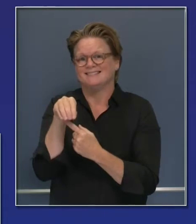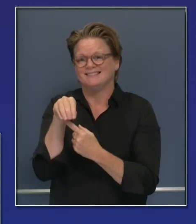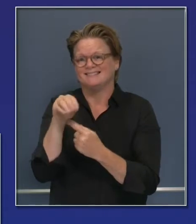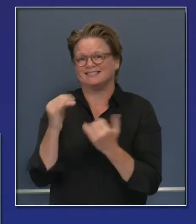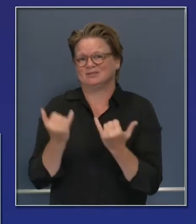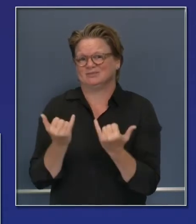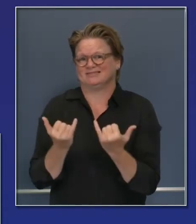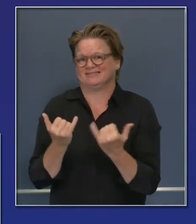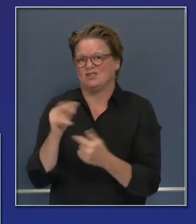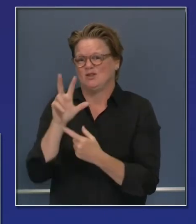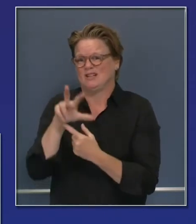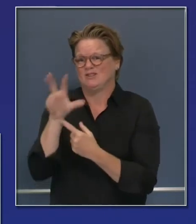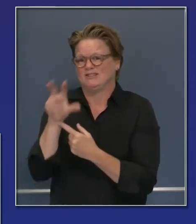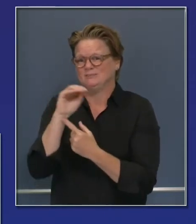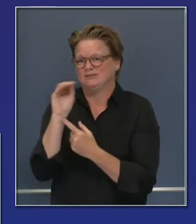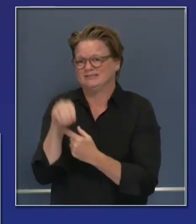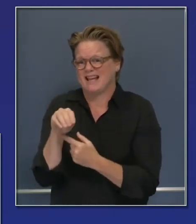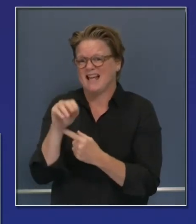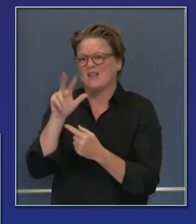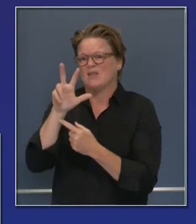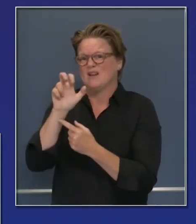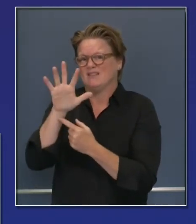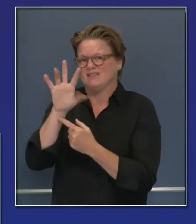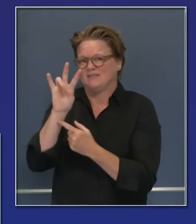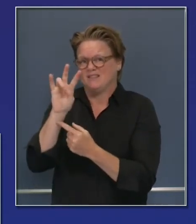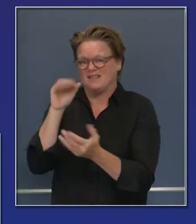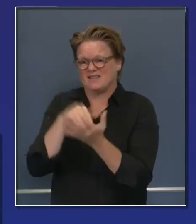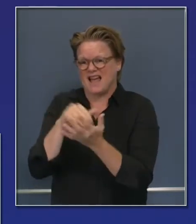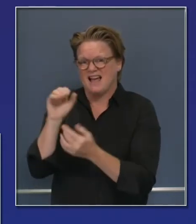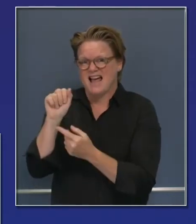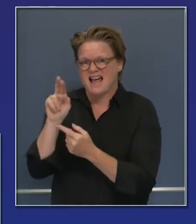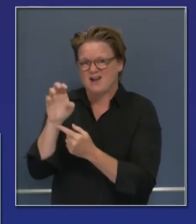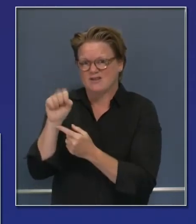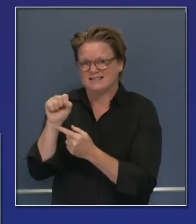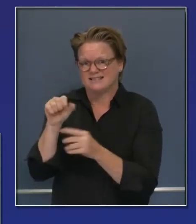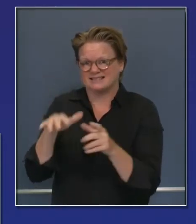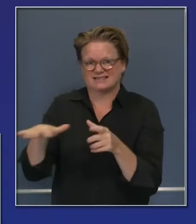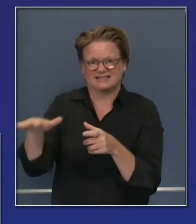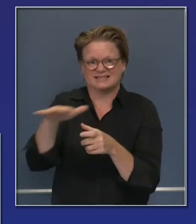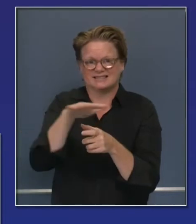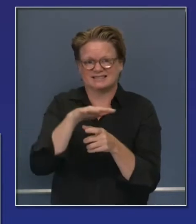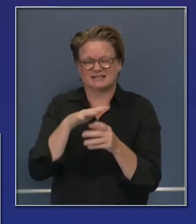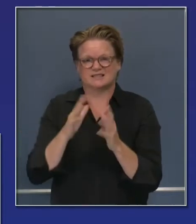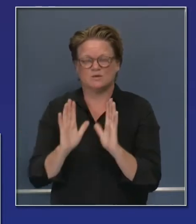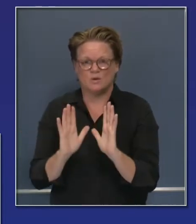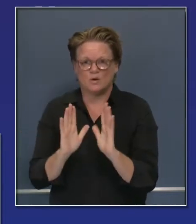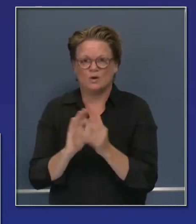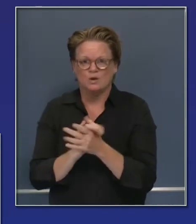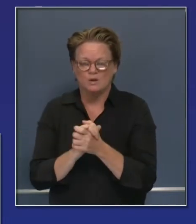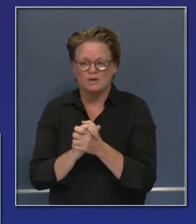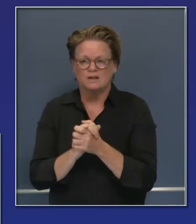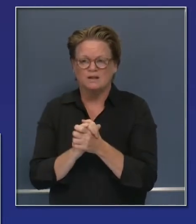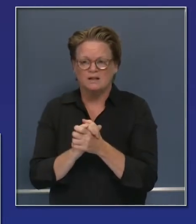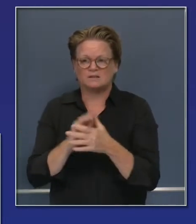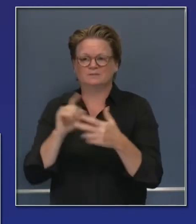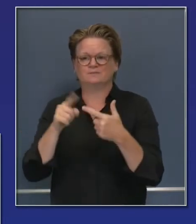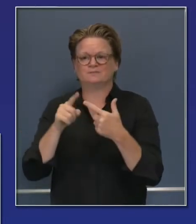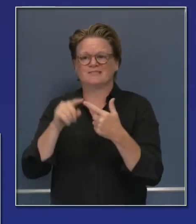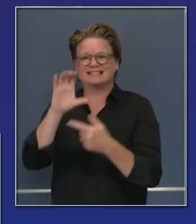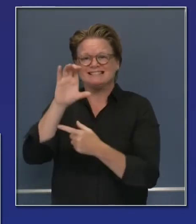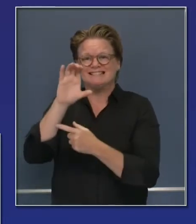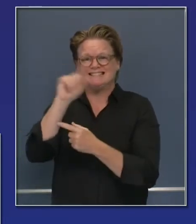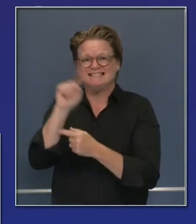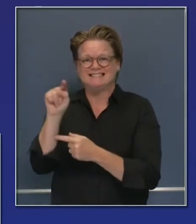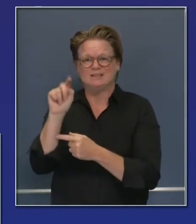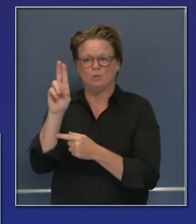intact, 350,000 acres to about 357,000. CZU fire, which has